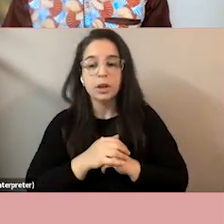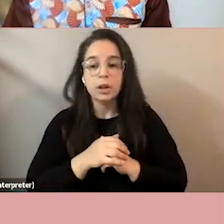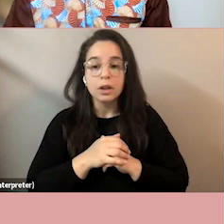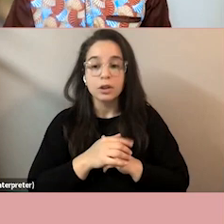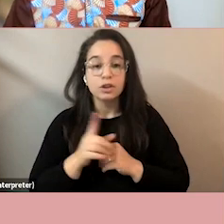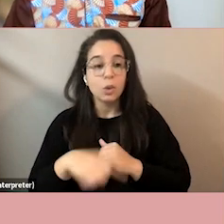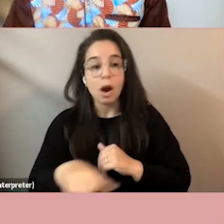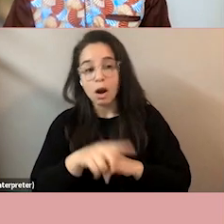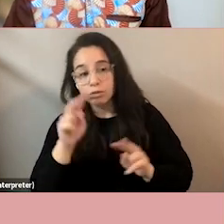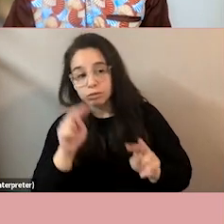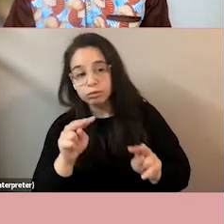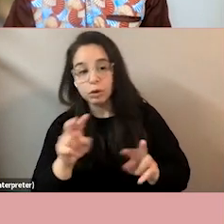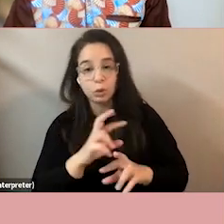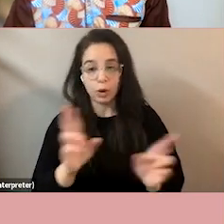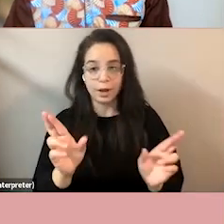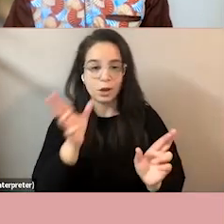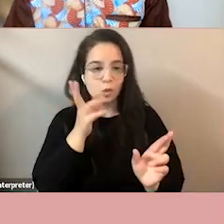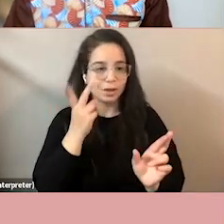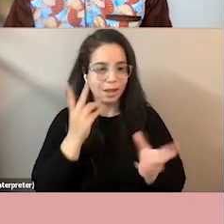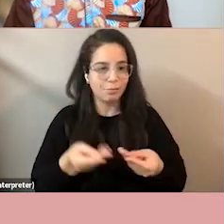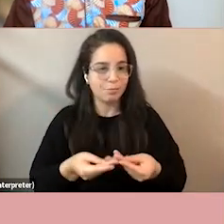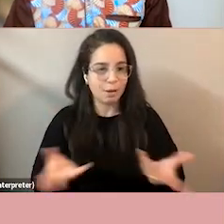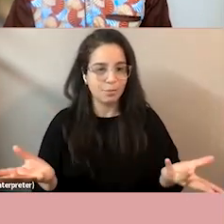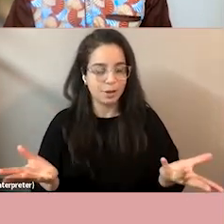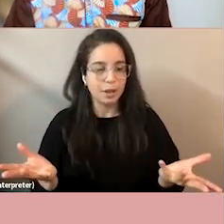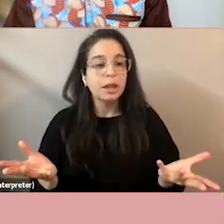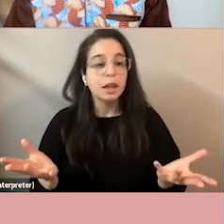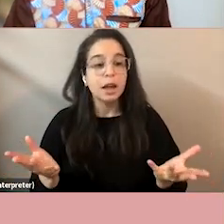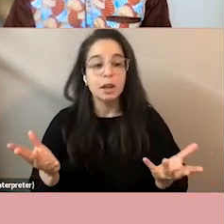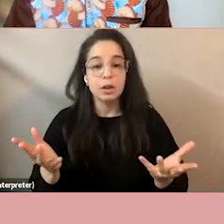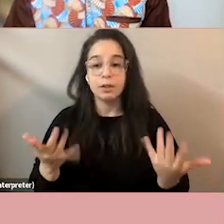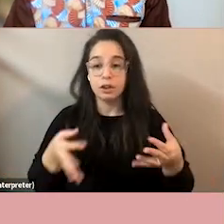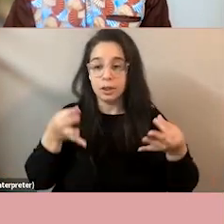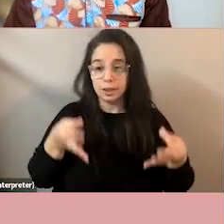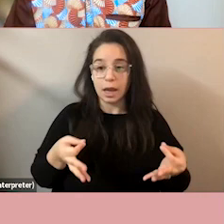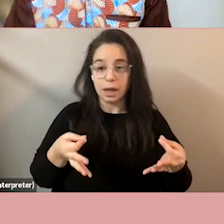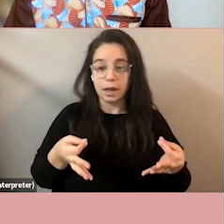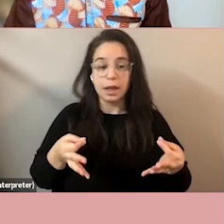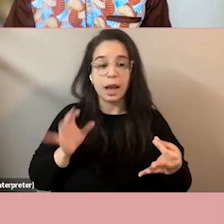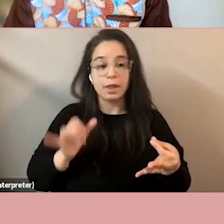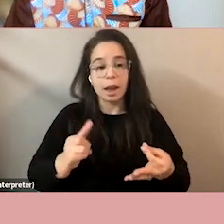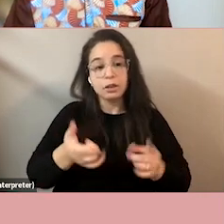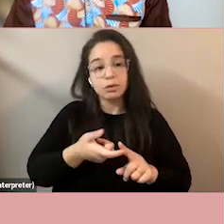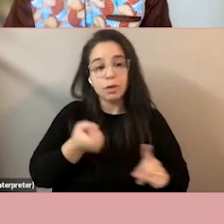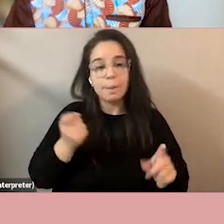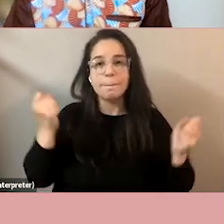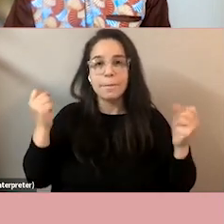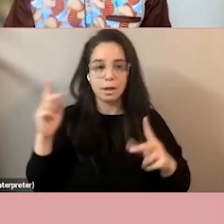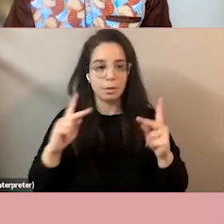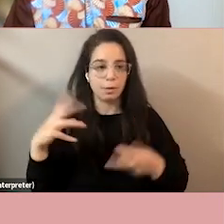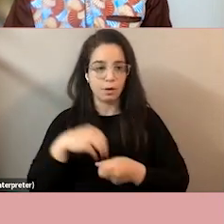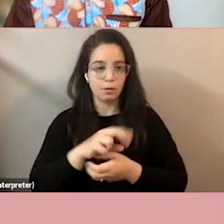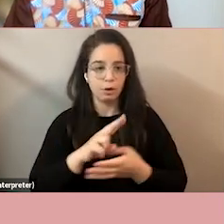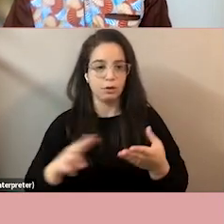please be on the lookout as the strategic plan has been informed by many people across the university and there will be an